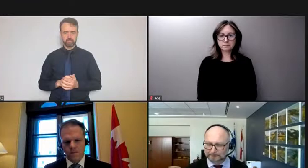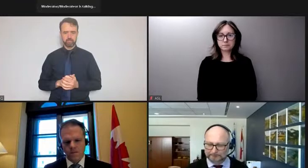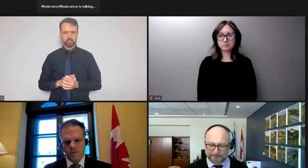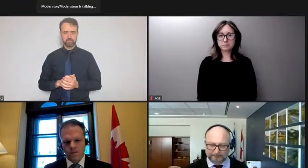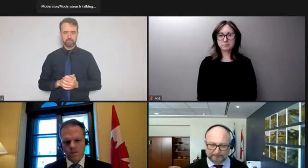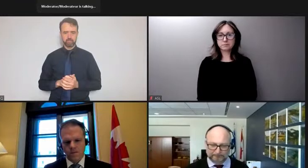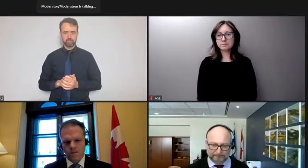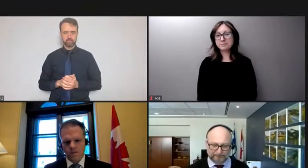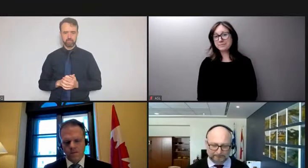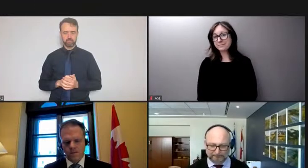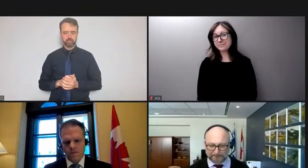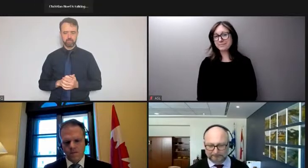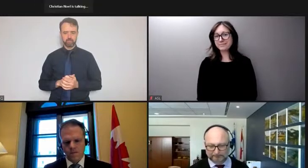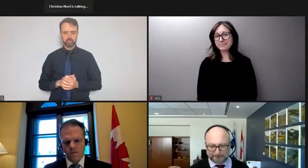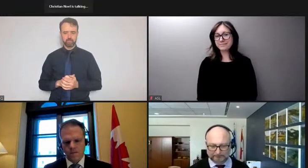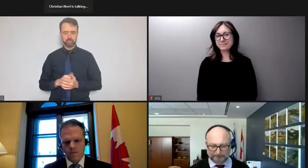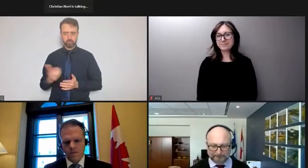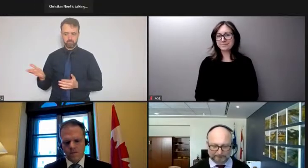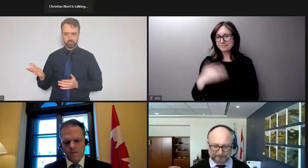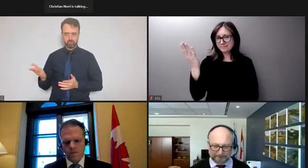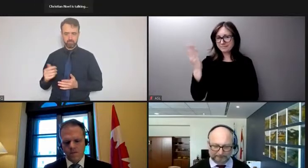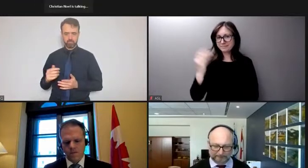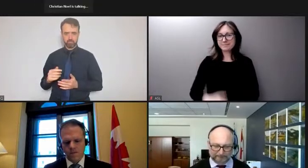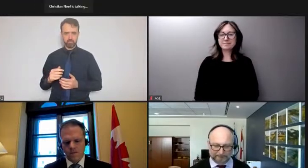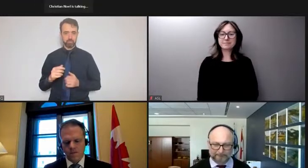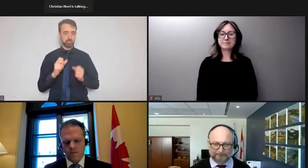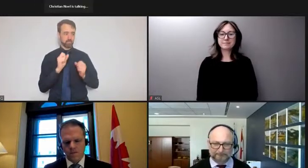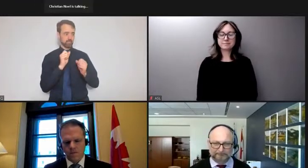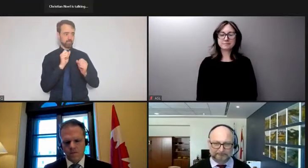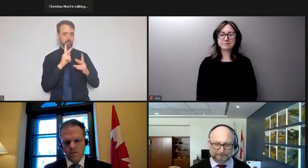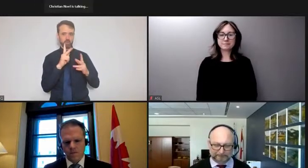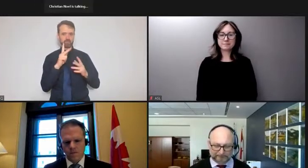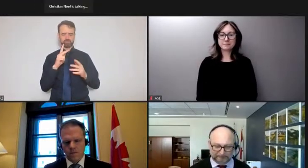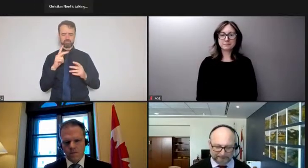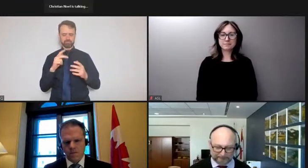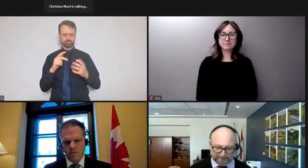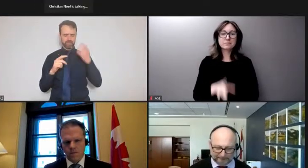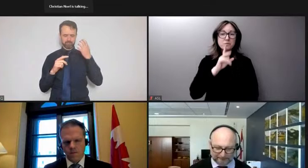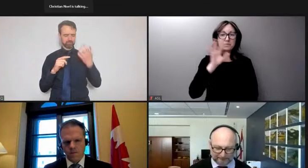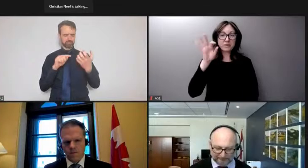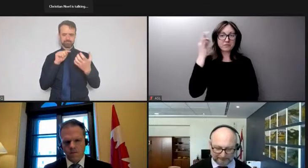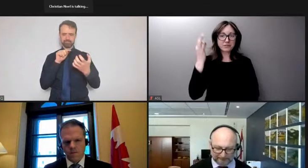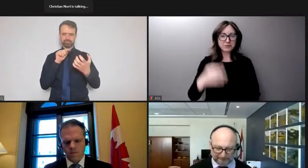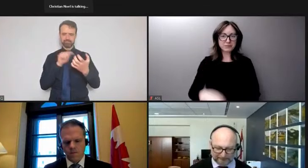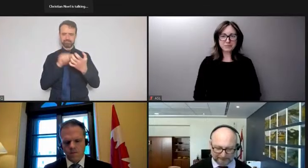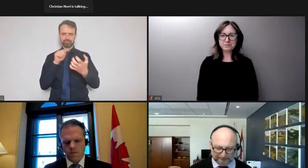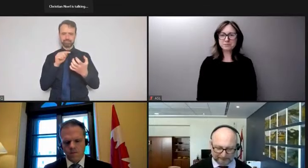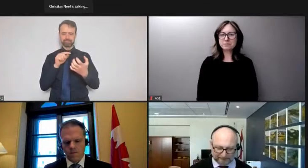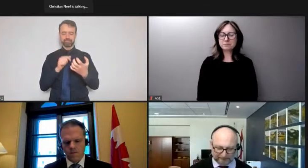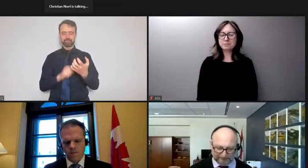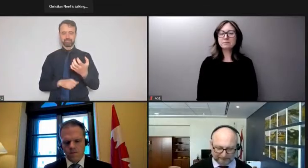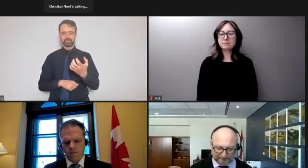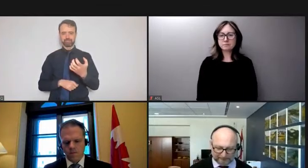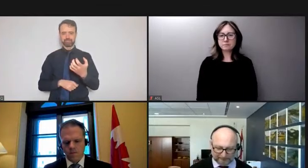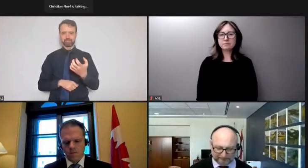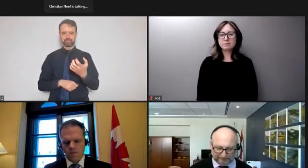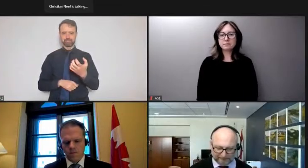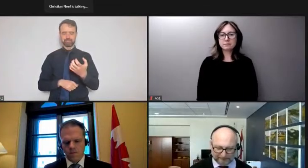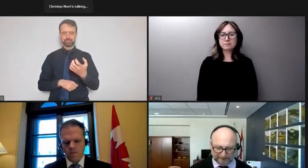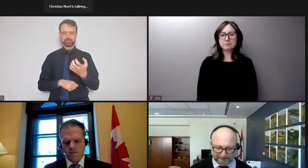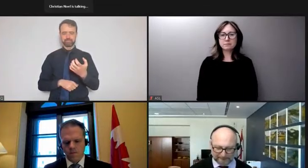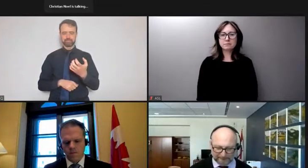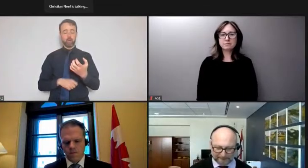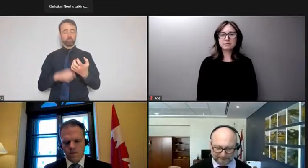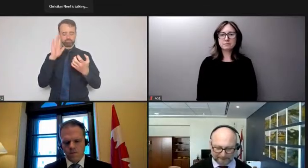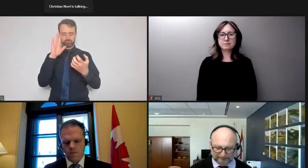christian noel canada radio canada thank j'attended that the command was on my phone to be able to remove to be to